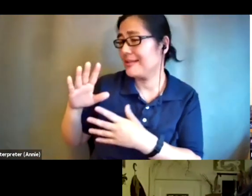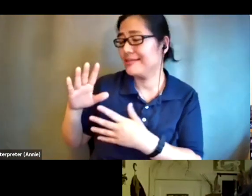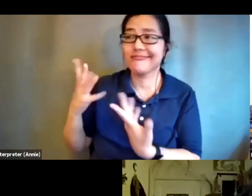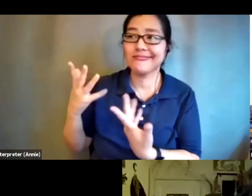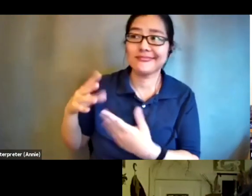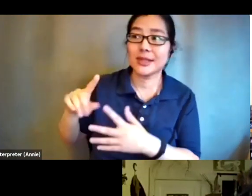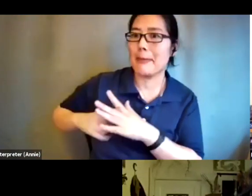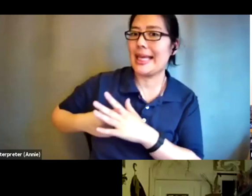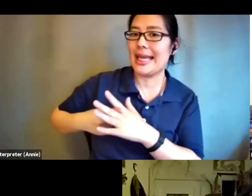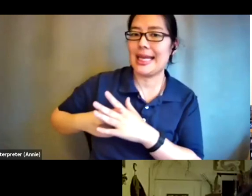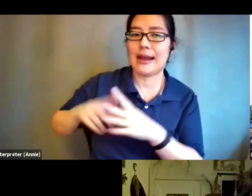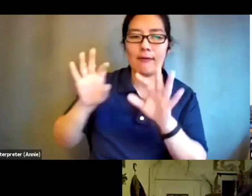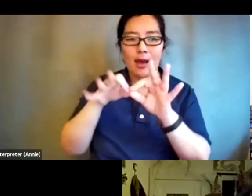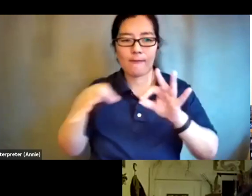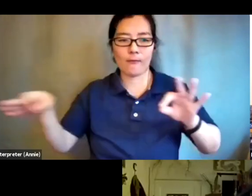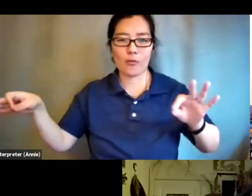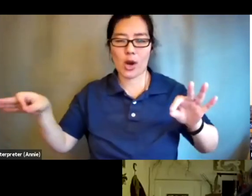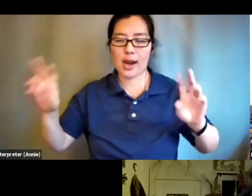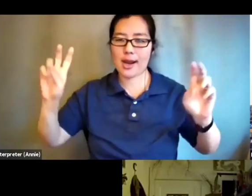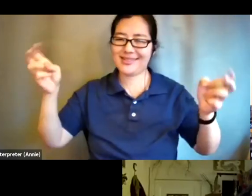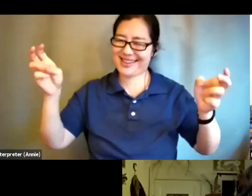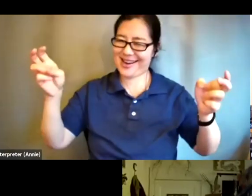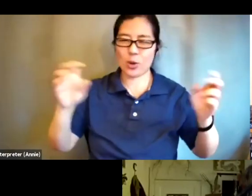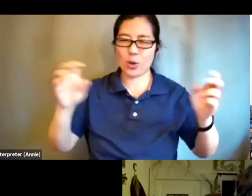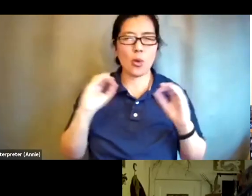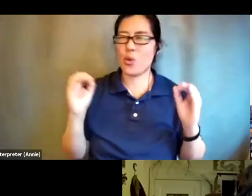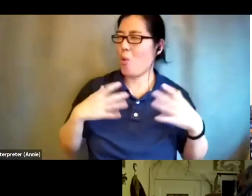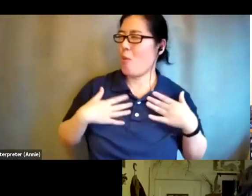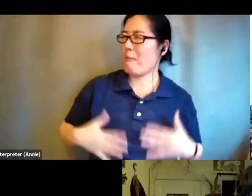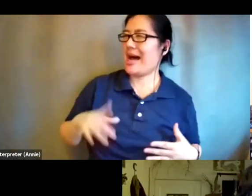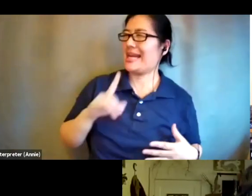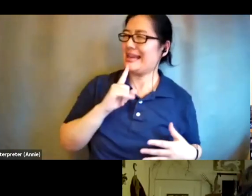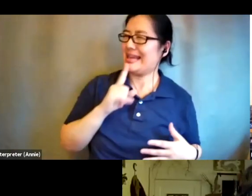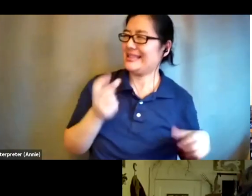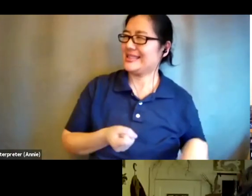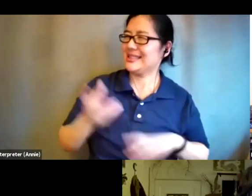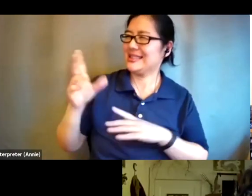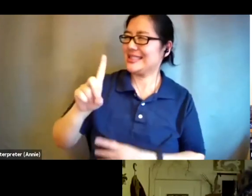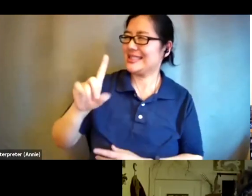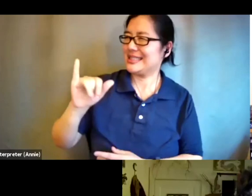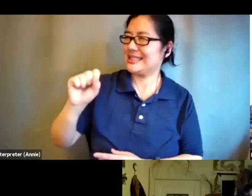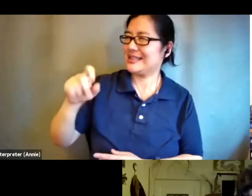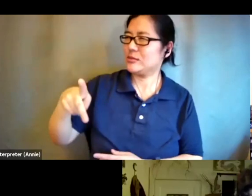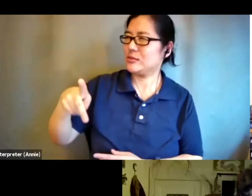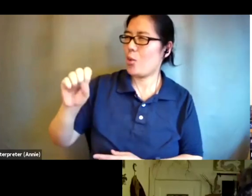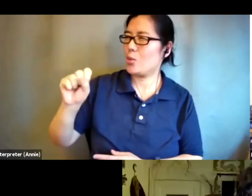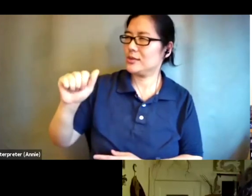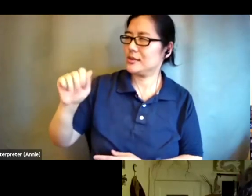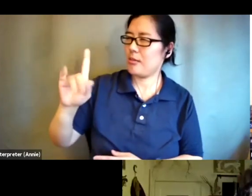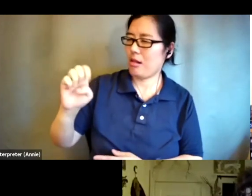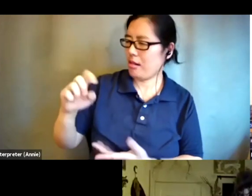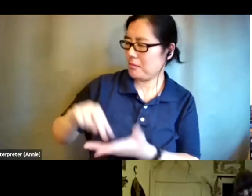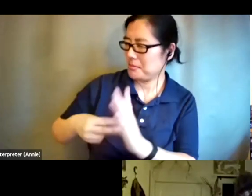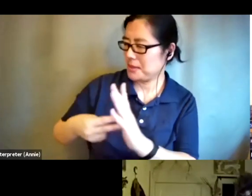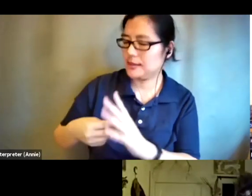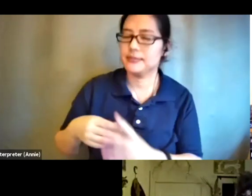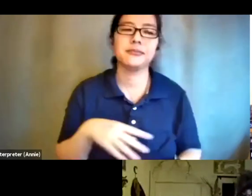the phrase nobody is disposable and what that message is about yeah I think that